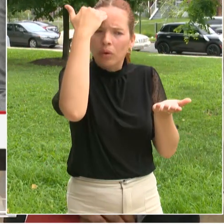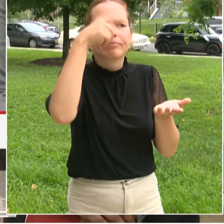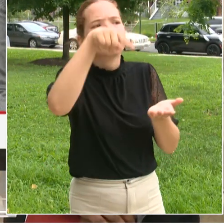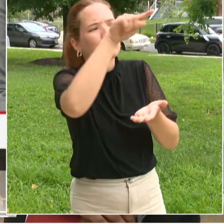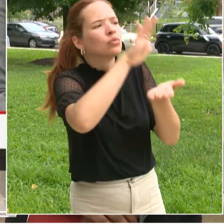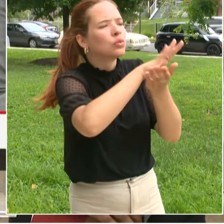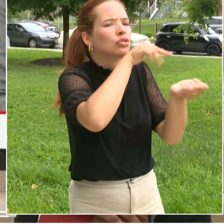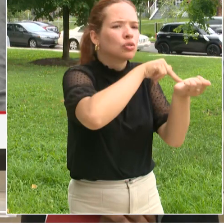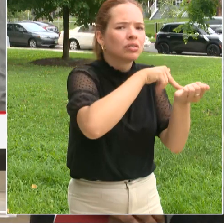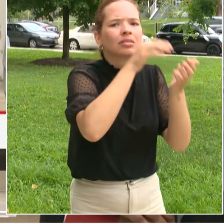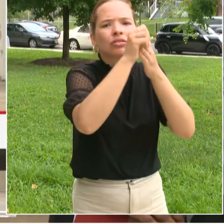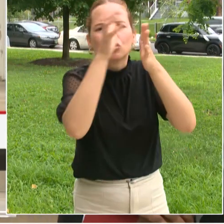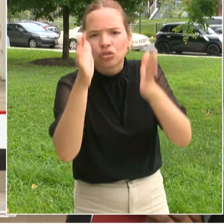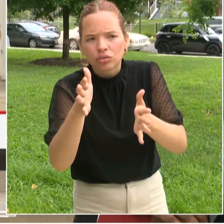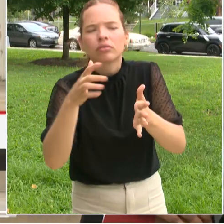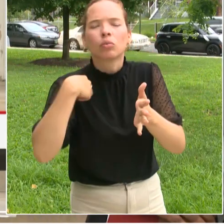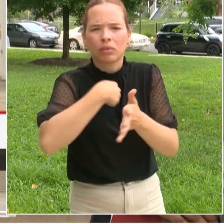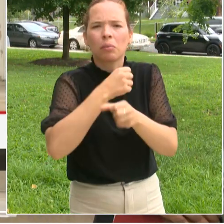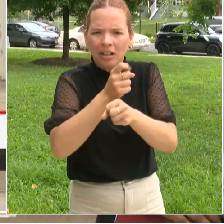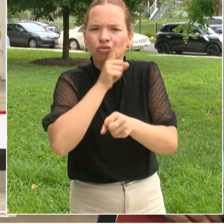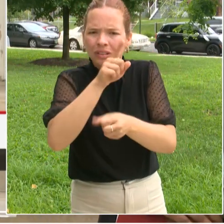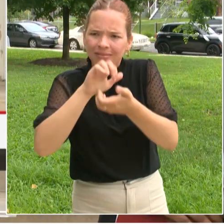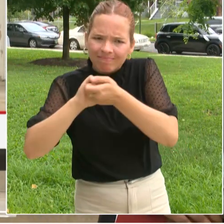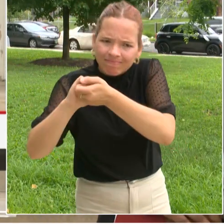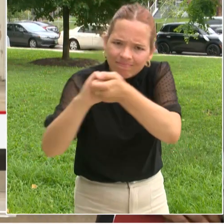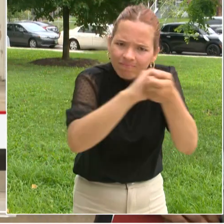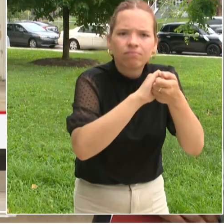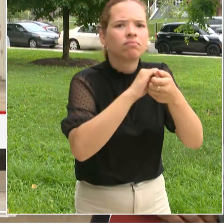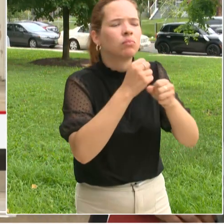kind of work with families to ensure that they're covered.